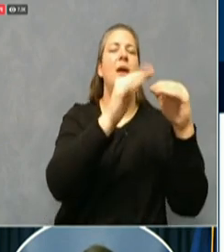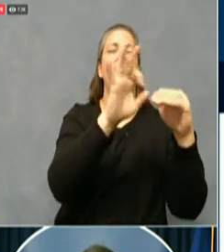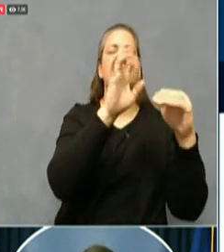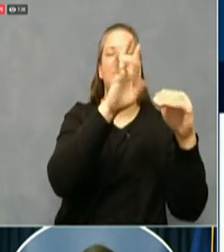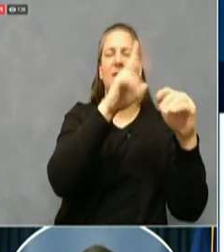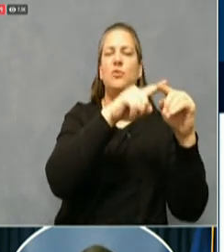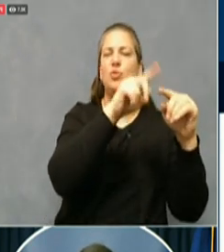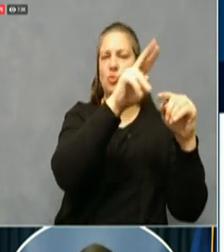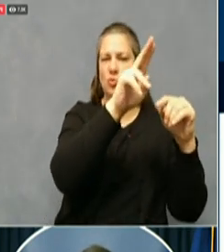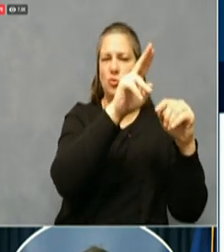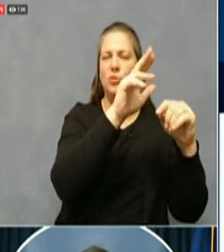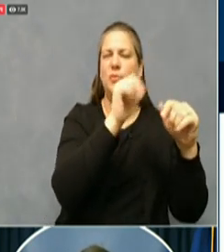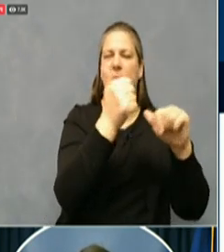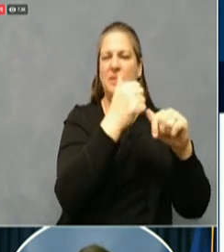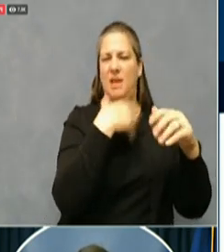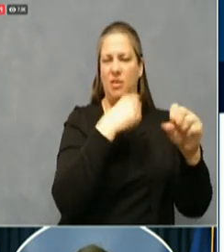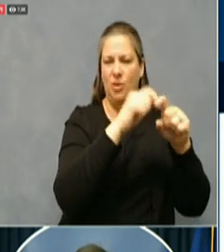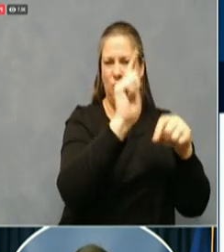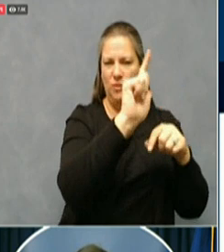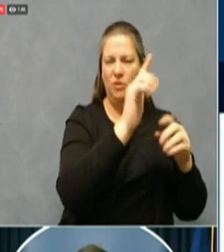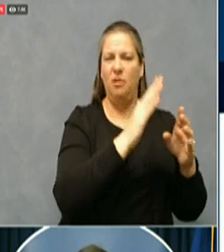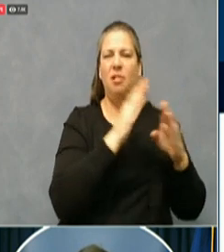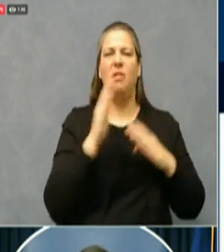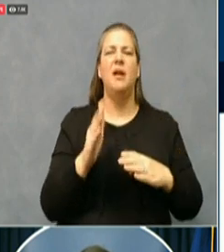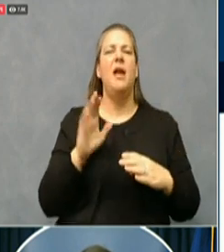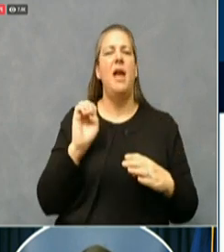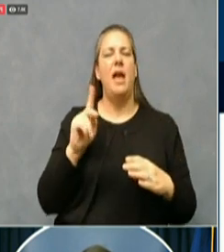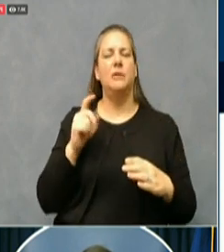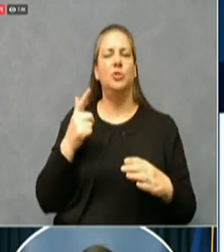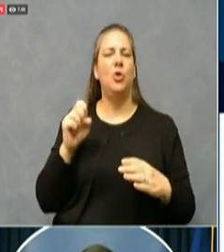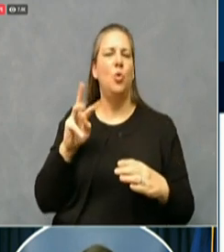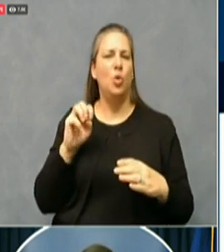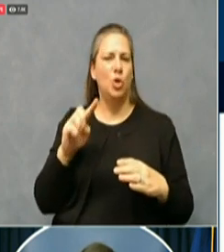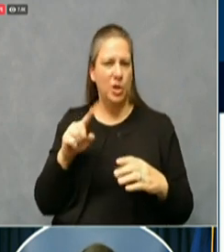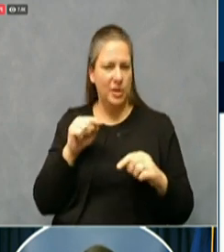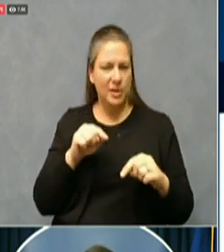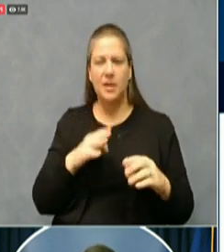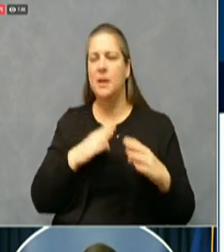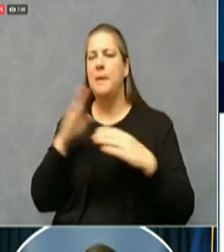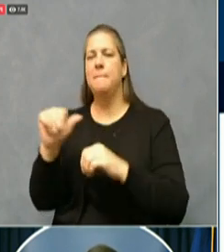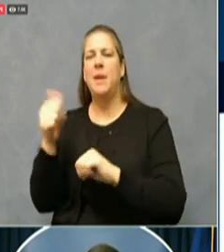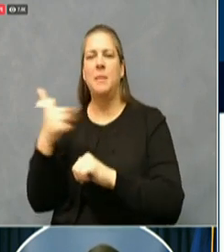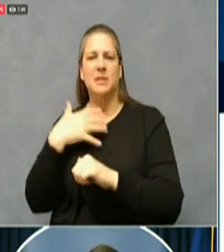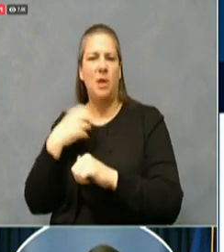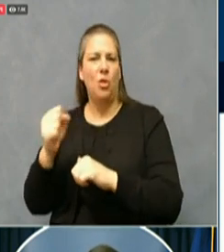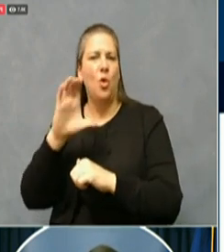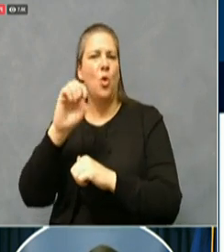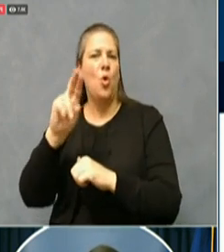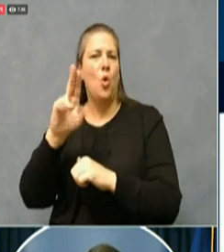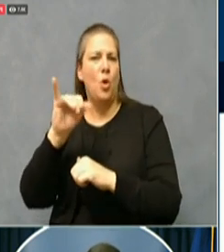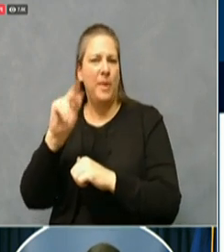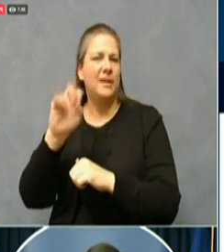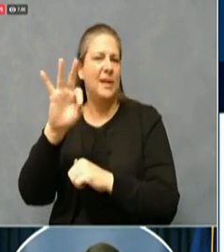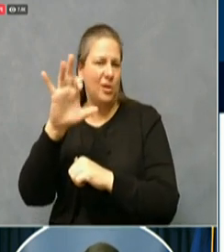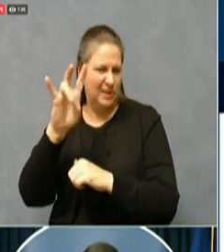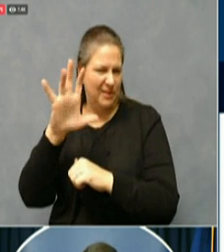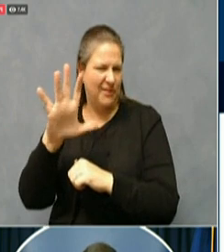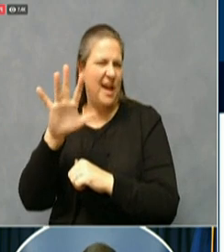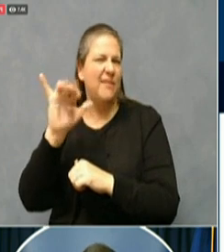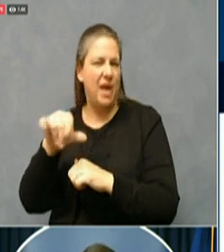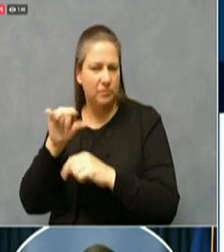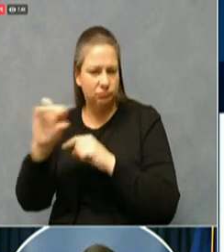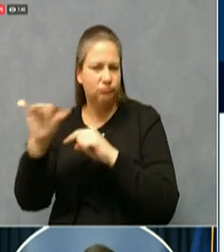Healthcare Edgewood 975 Baptist Health Corbin 975 Baptist Health